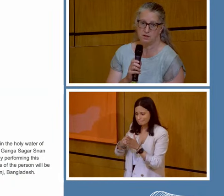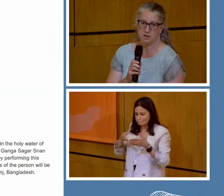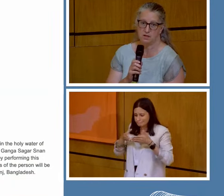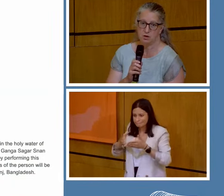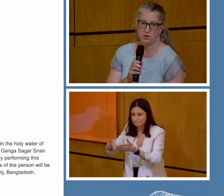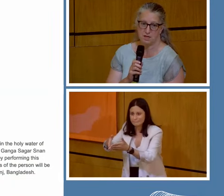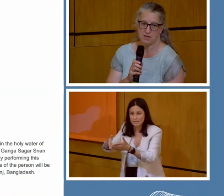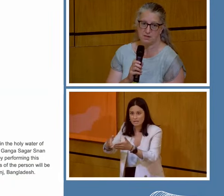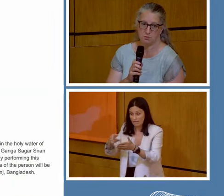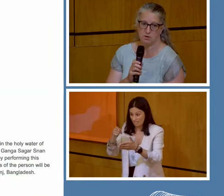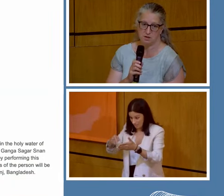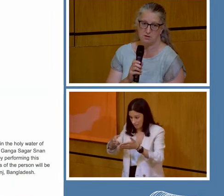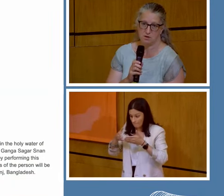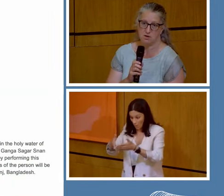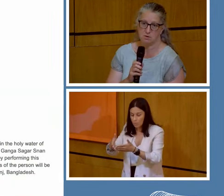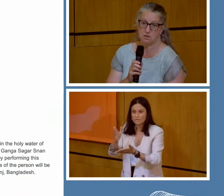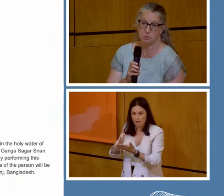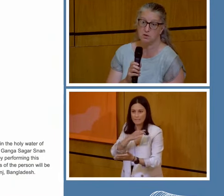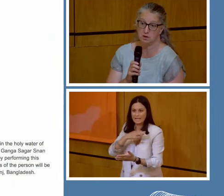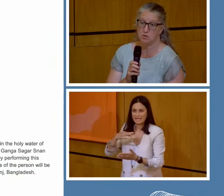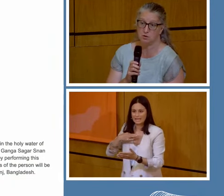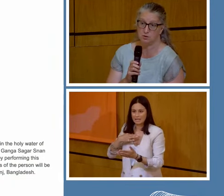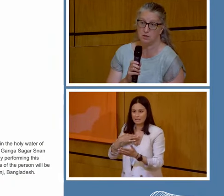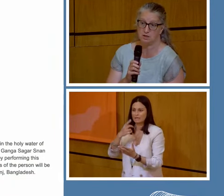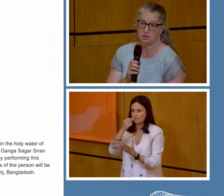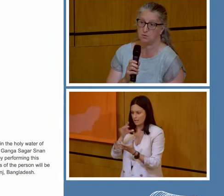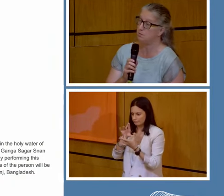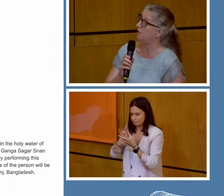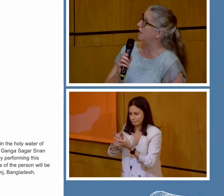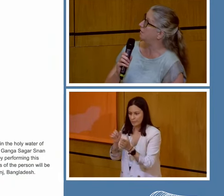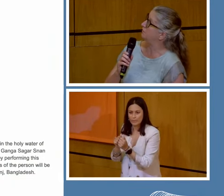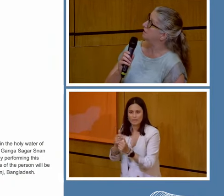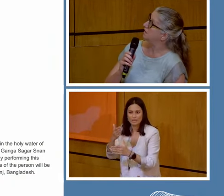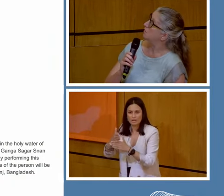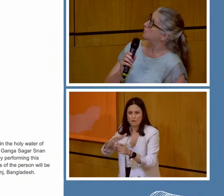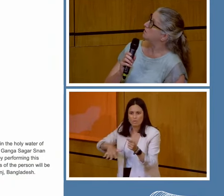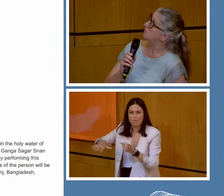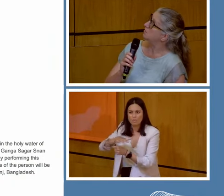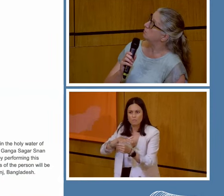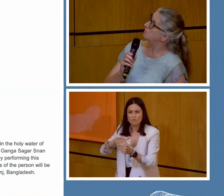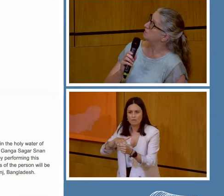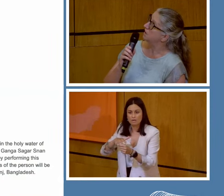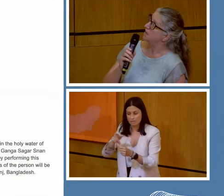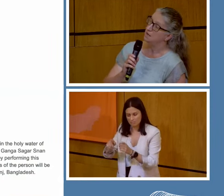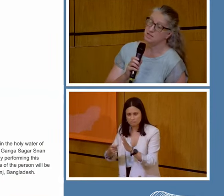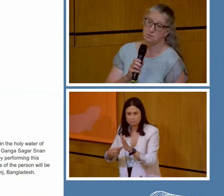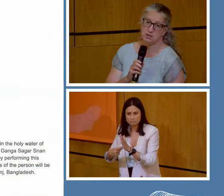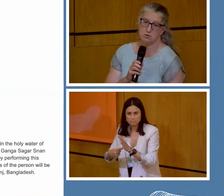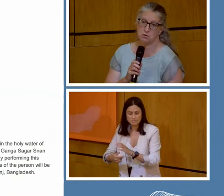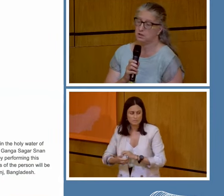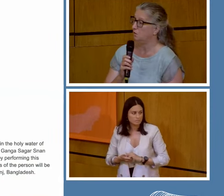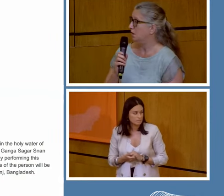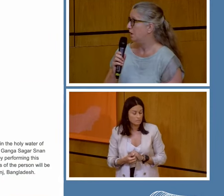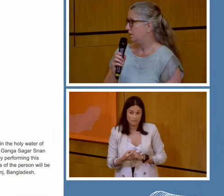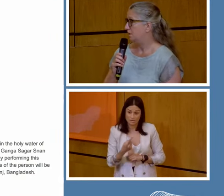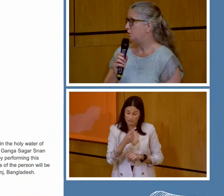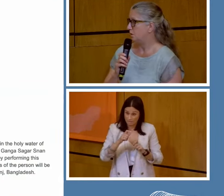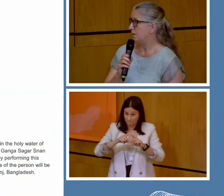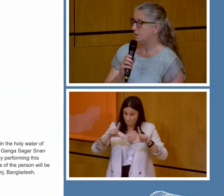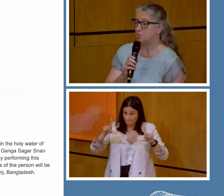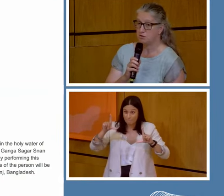with the context and with the environment and with the local knowledge that people have, which is so important. And this picture also